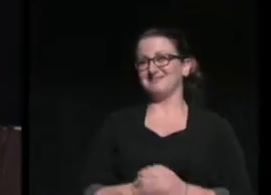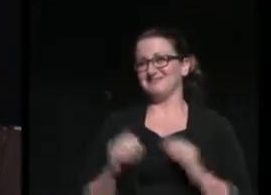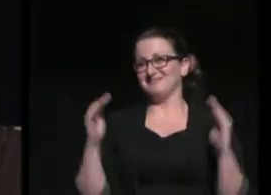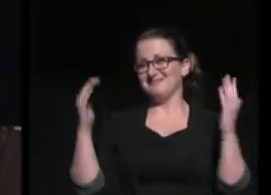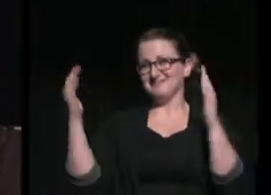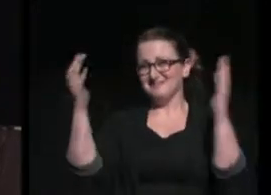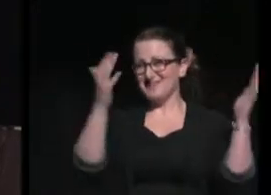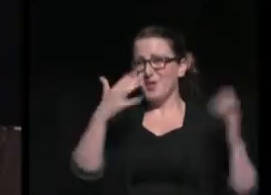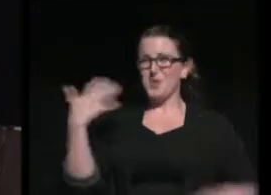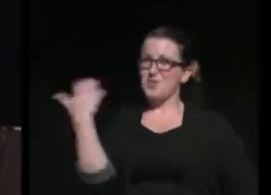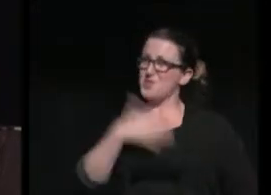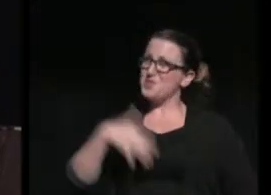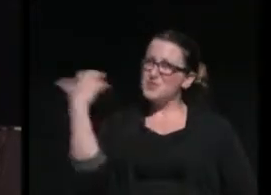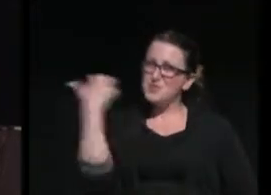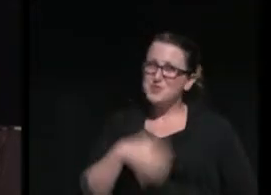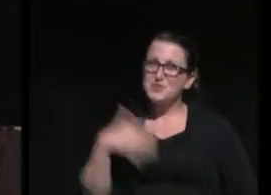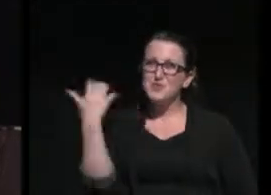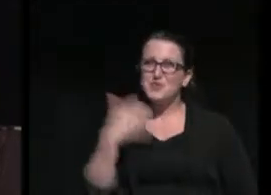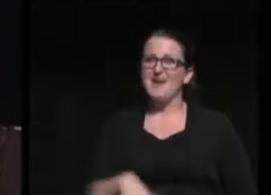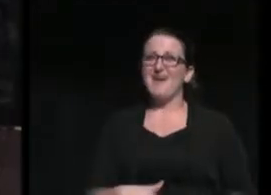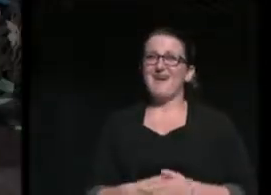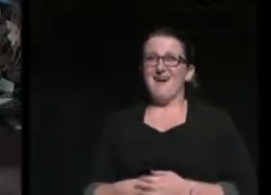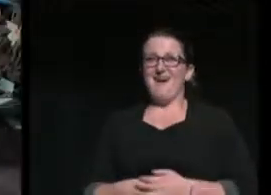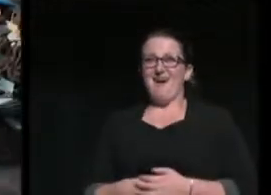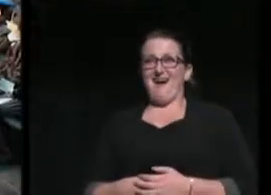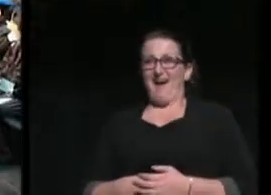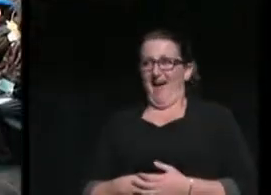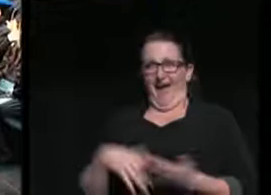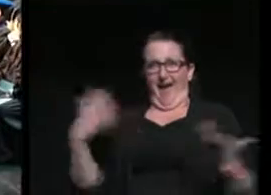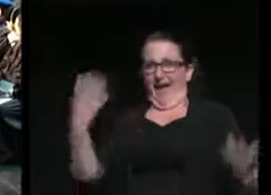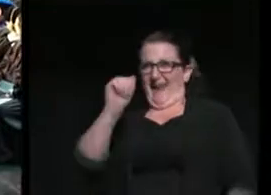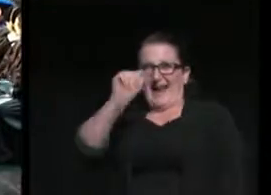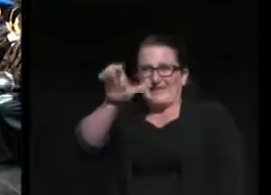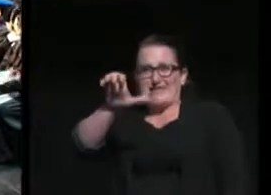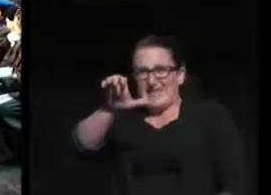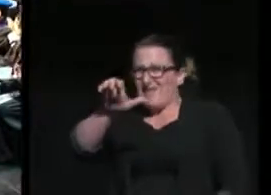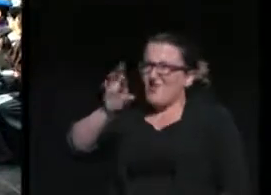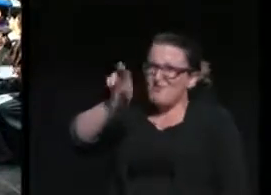Holy cow. And Atlantic City rocks.